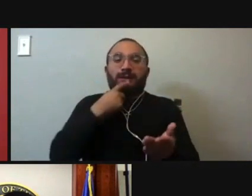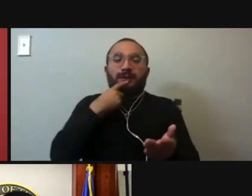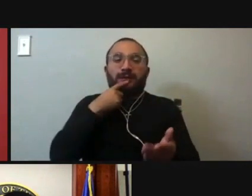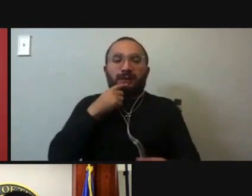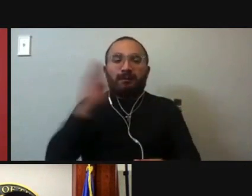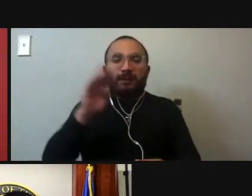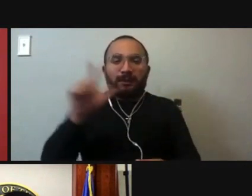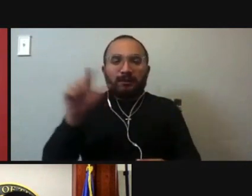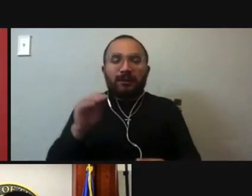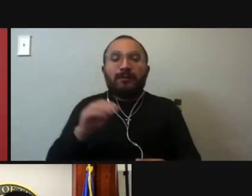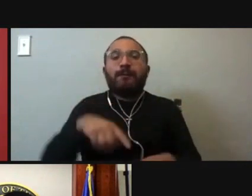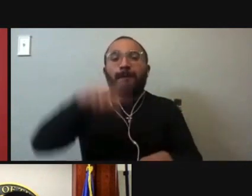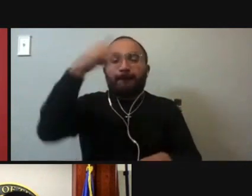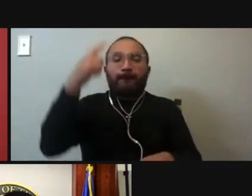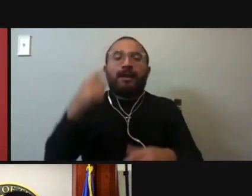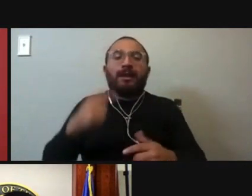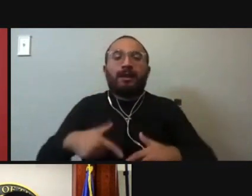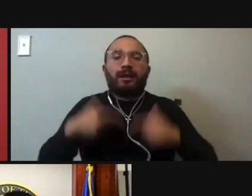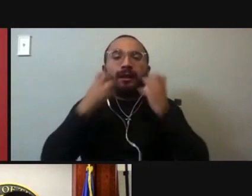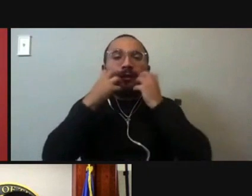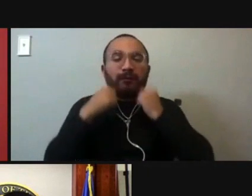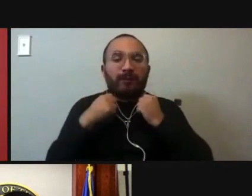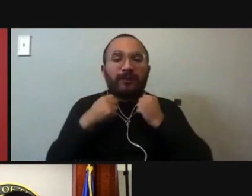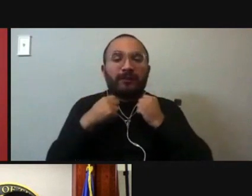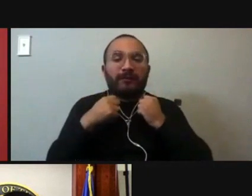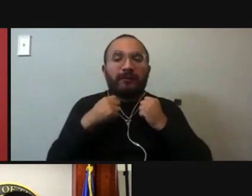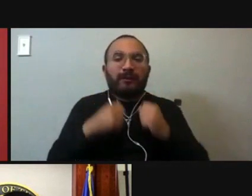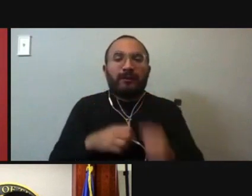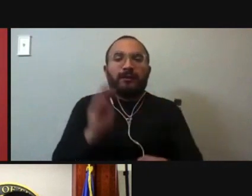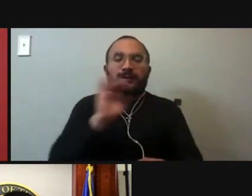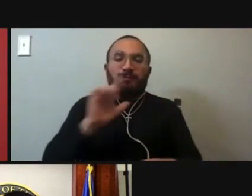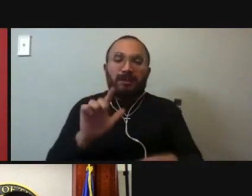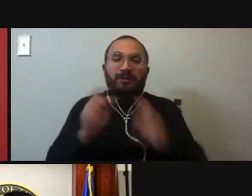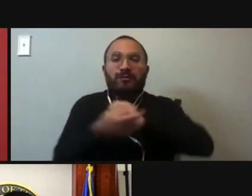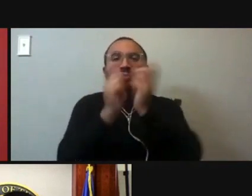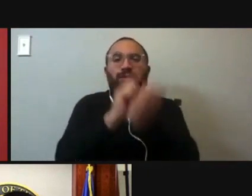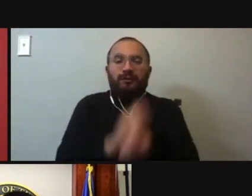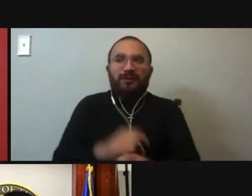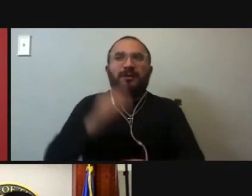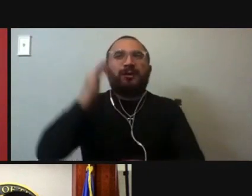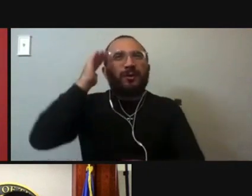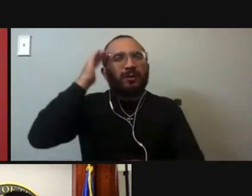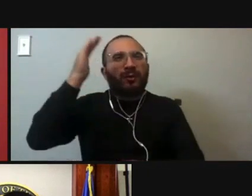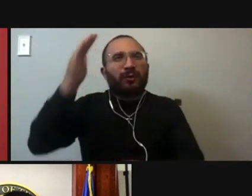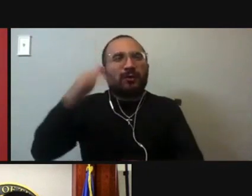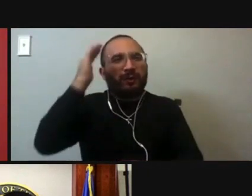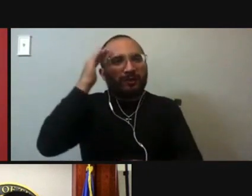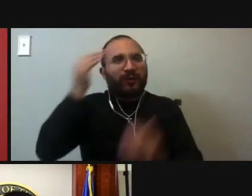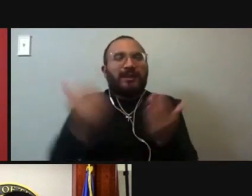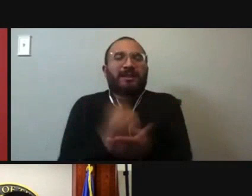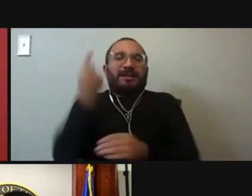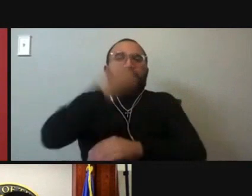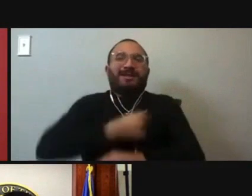Matter. And we need to talk about bail reform. It'll be a new day in Texas if I win this race. But we need to have